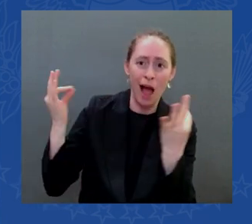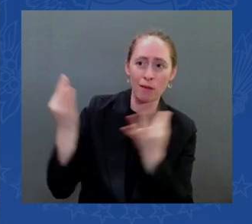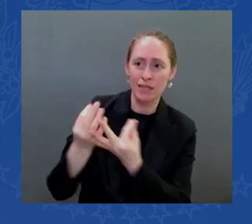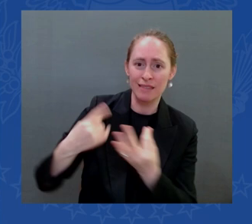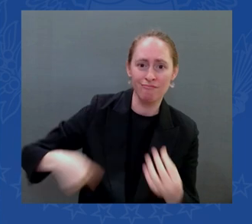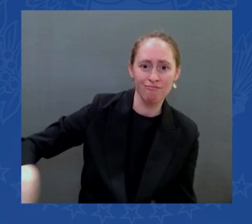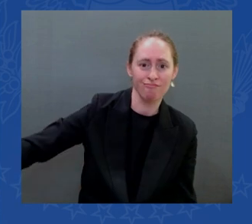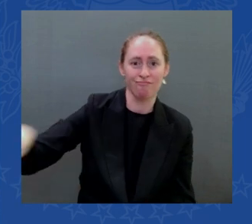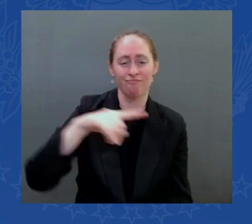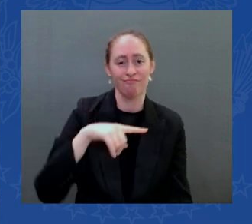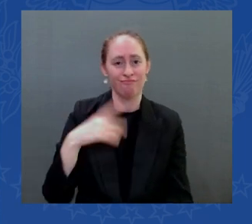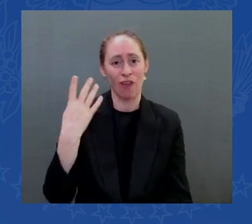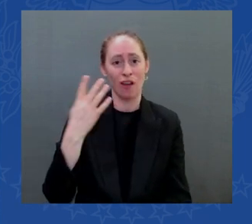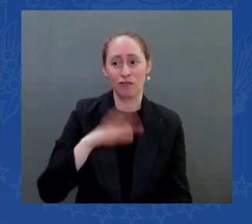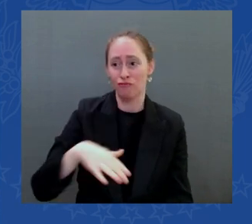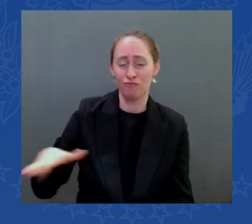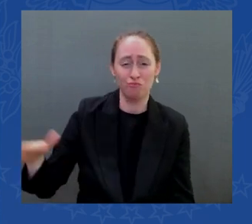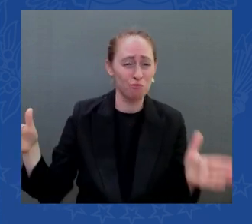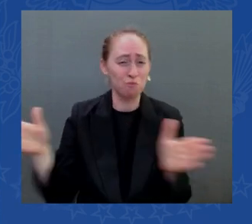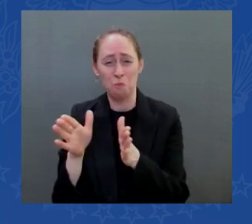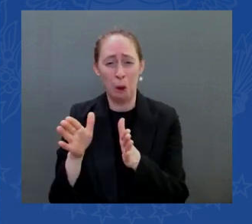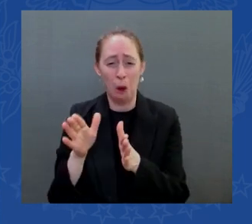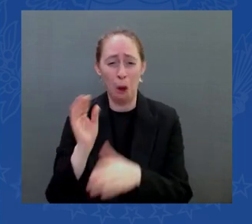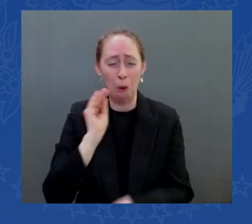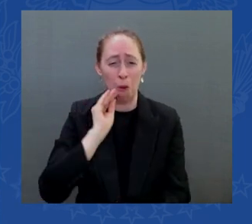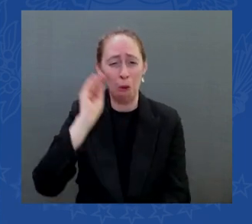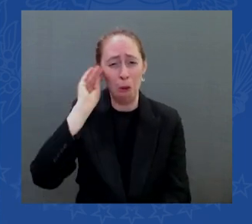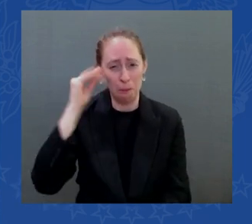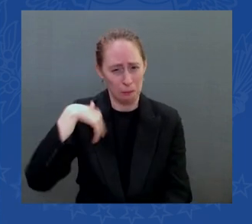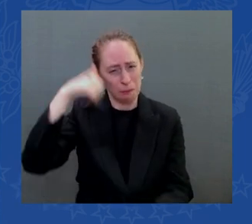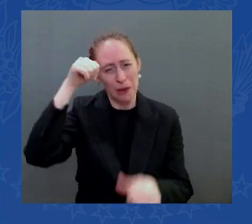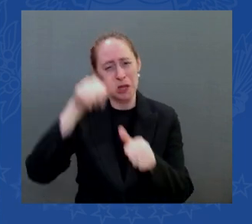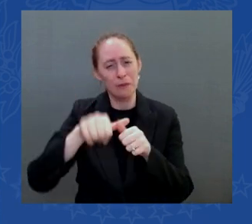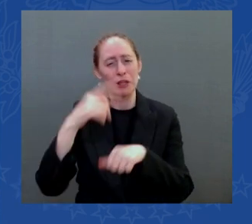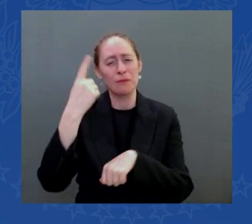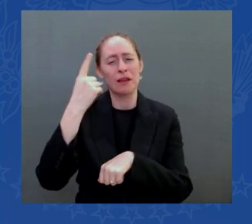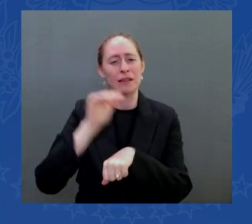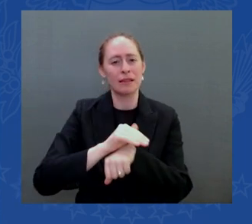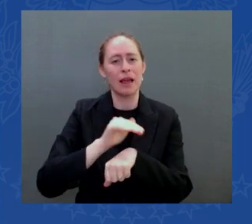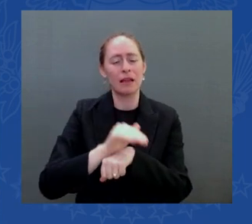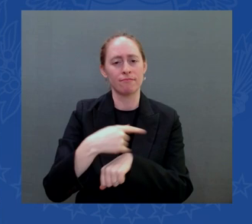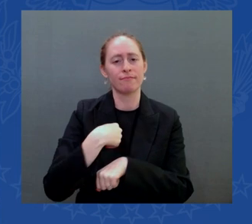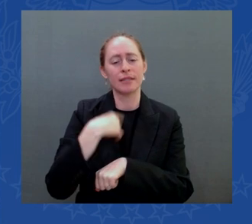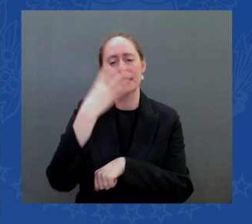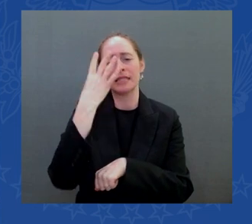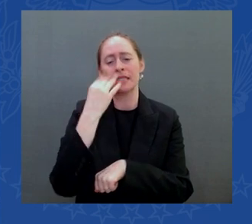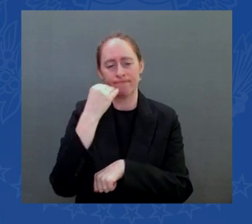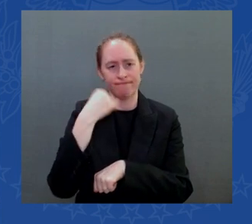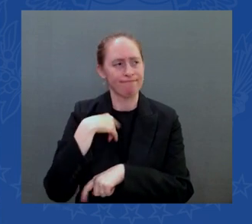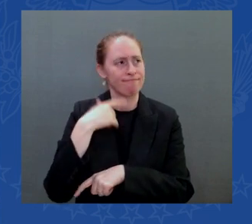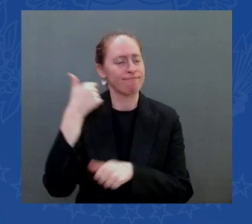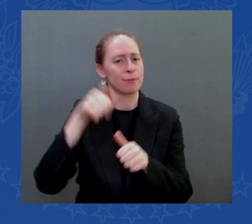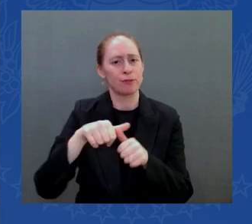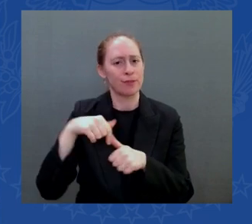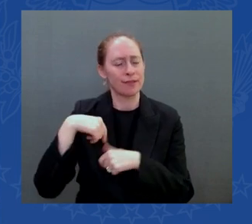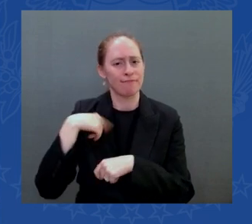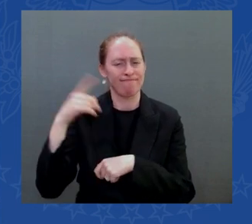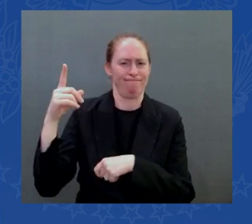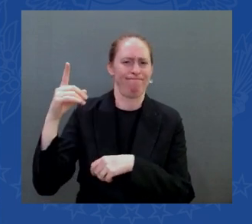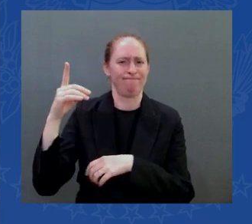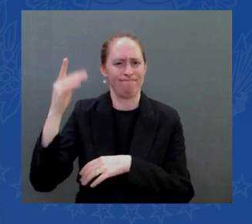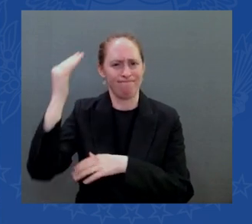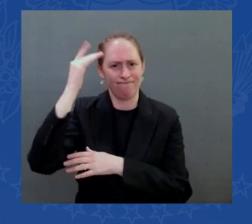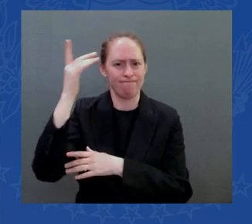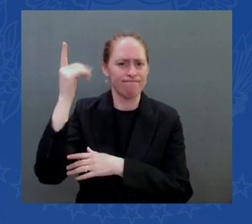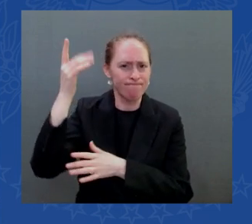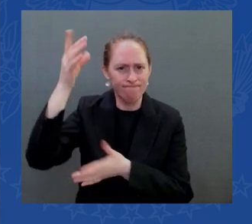thin here and my dad was restless next morning when he went to work asked mom what was the problem she said he just noticed his company just said